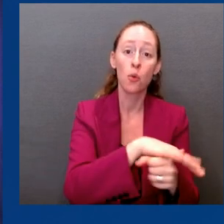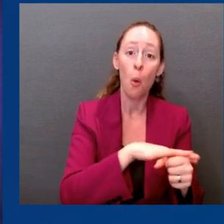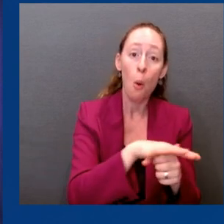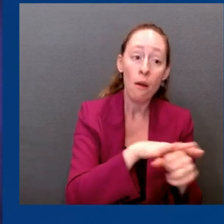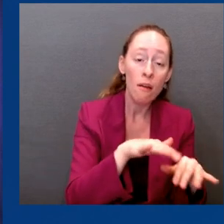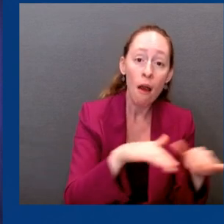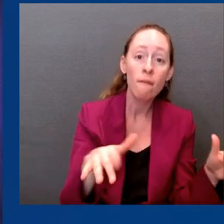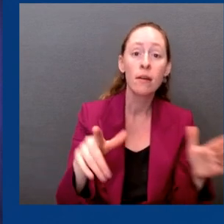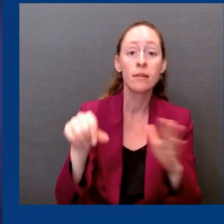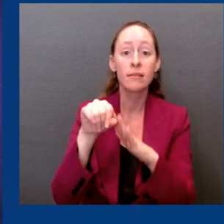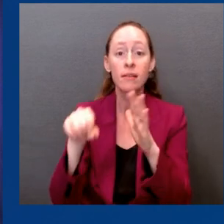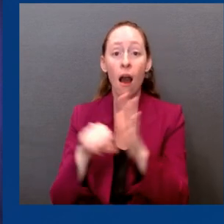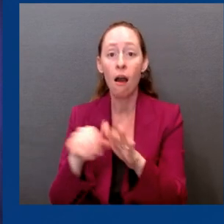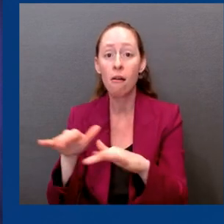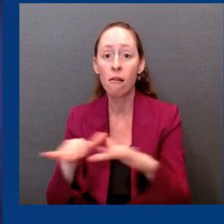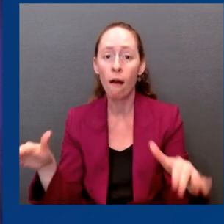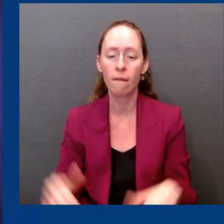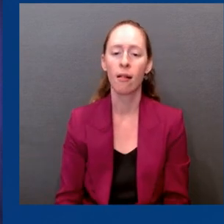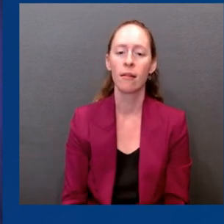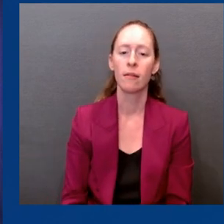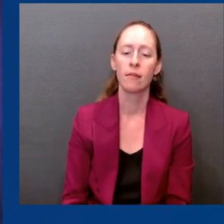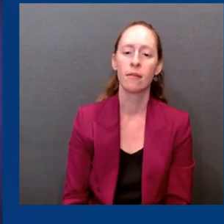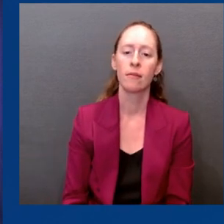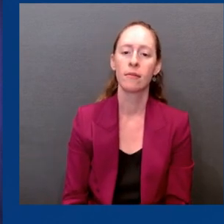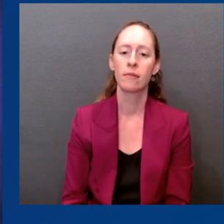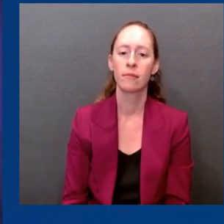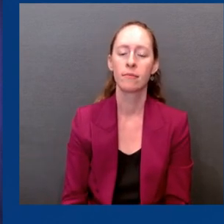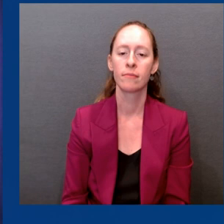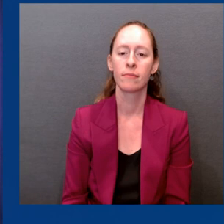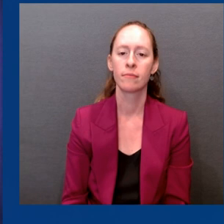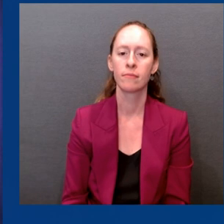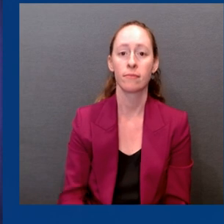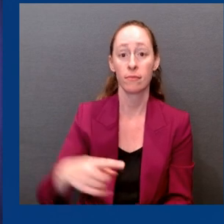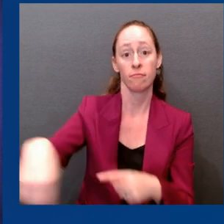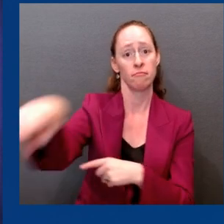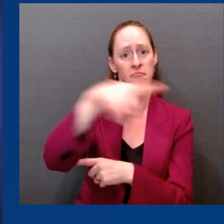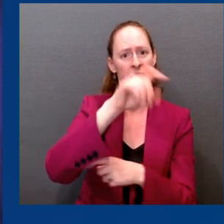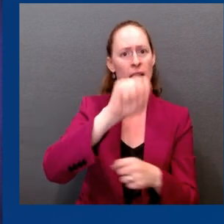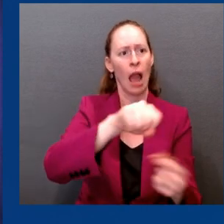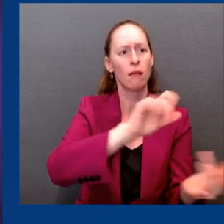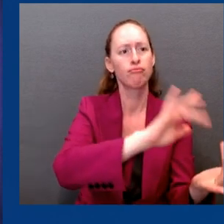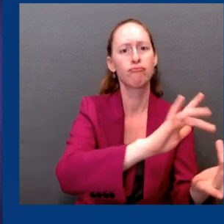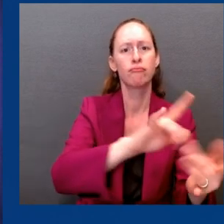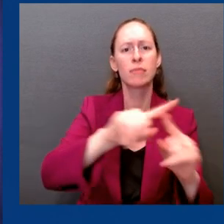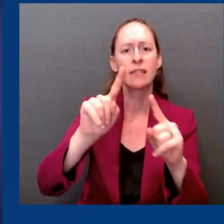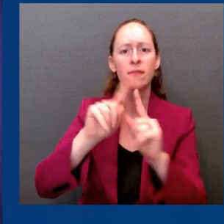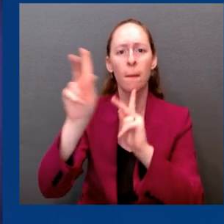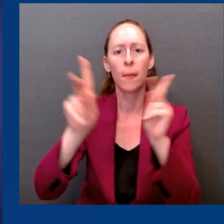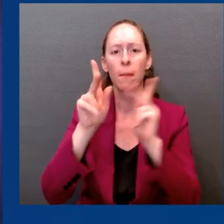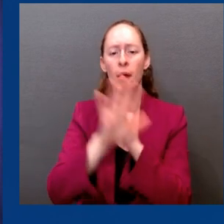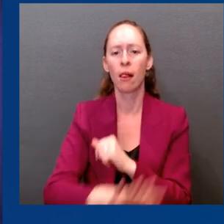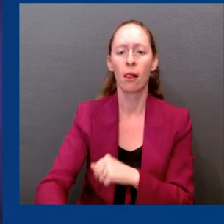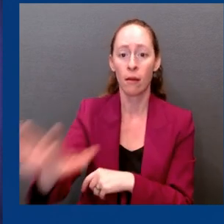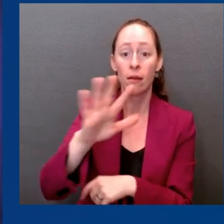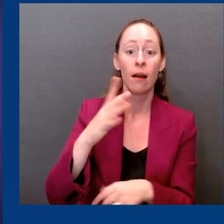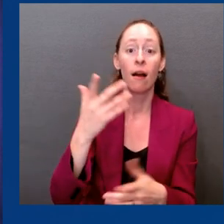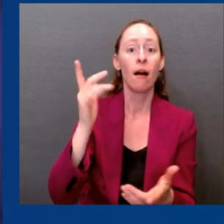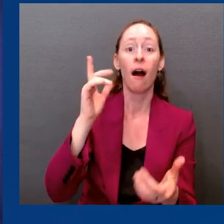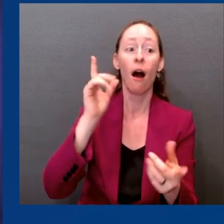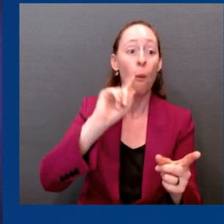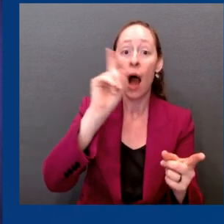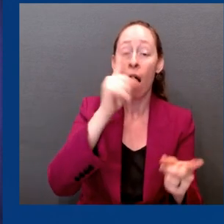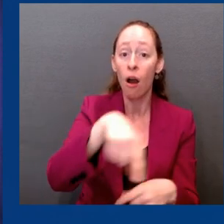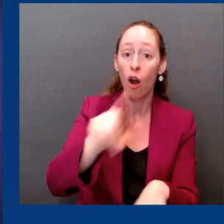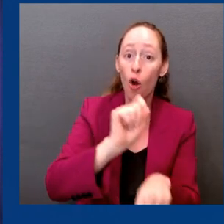We want to make sure that what the work that Dr. Jha, Dr. Walensky, Dr. Fauci, that all of us are doing is clearly